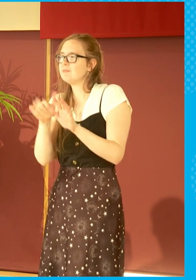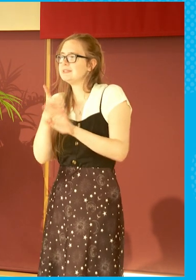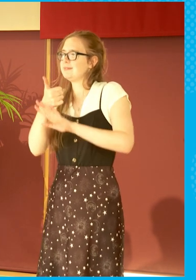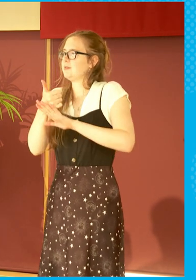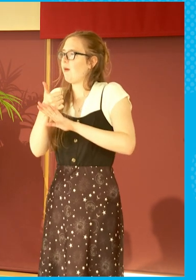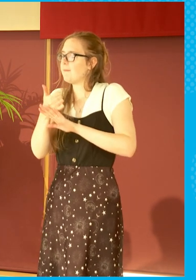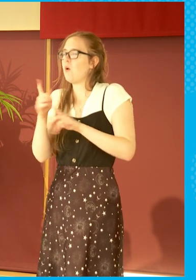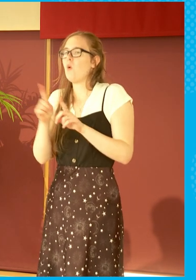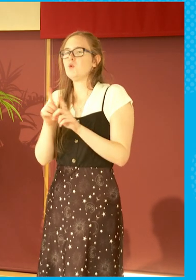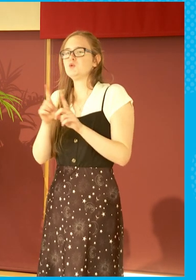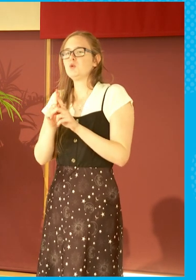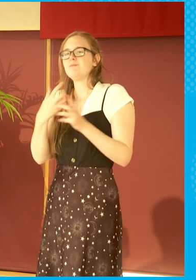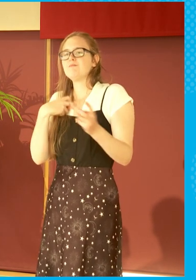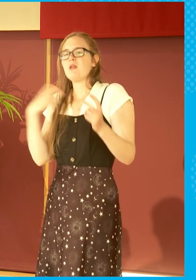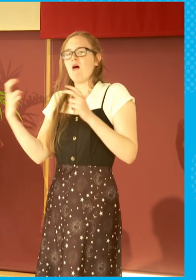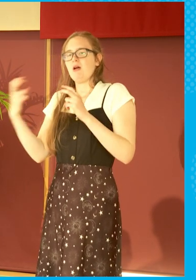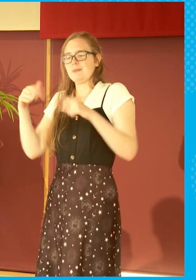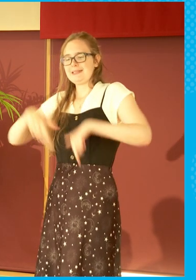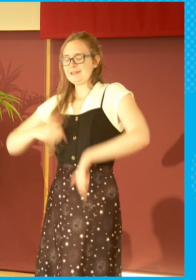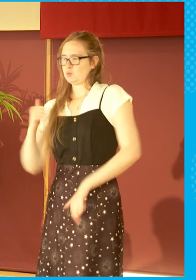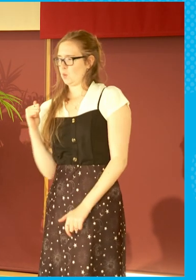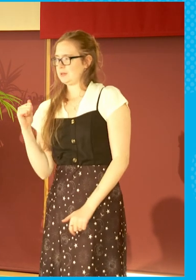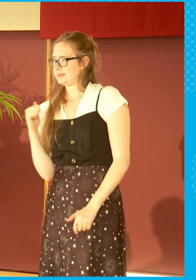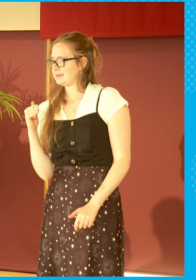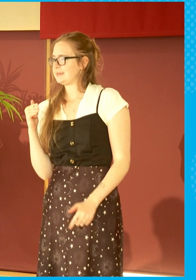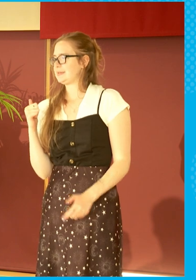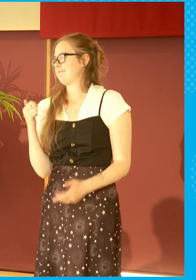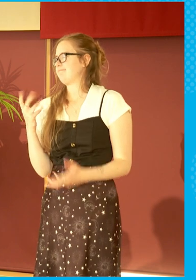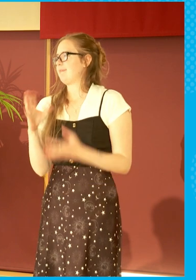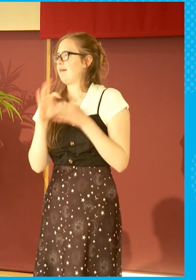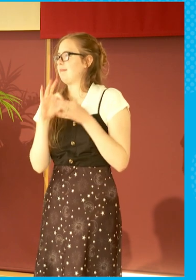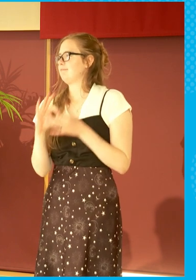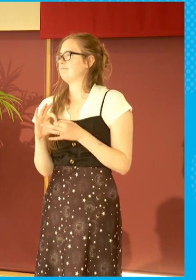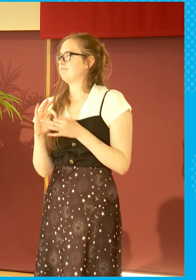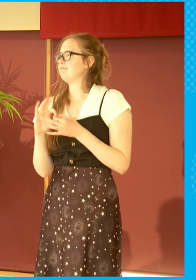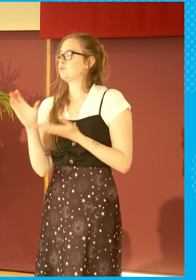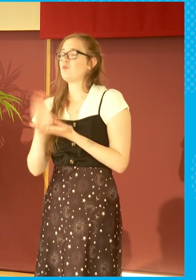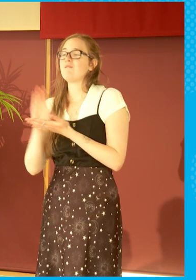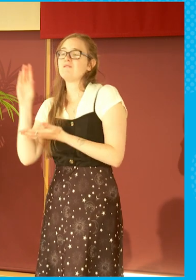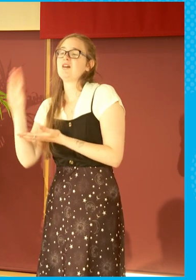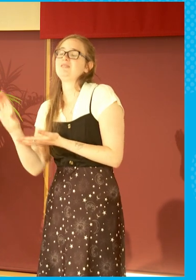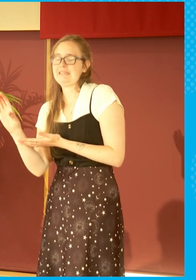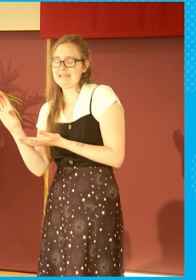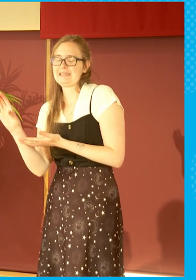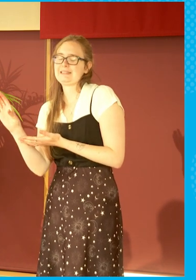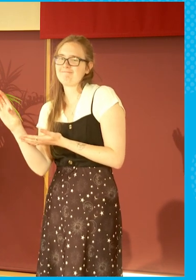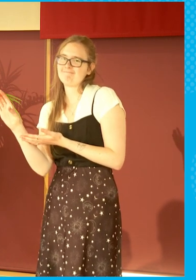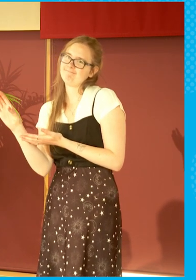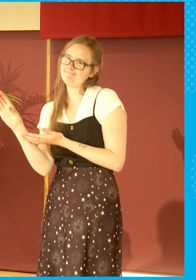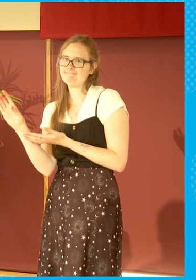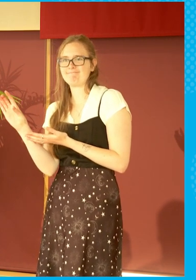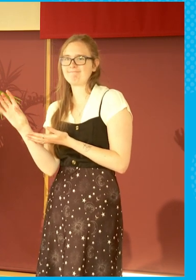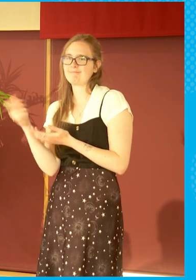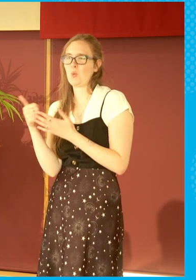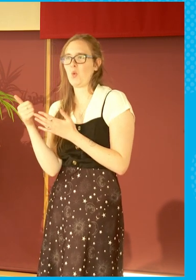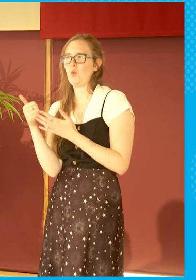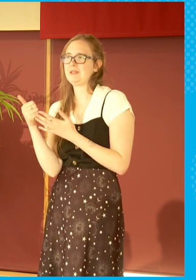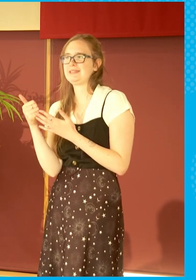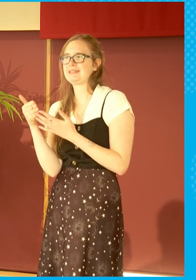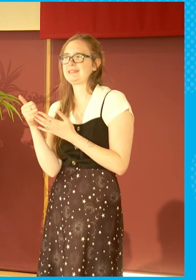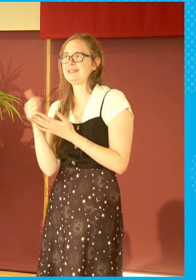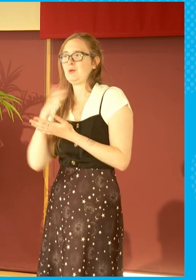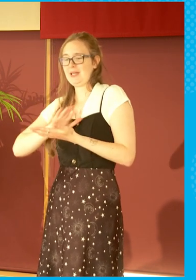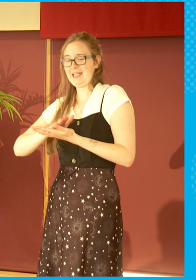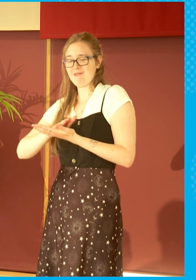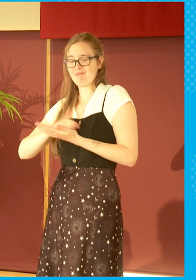arguments in Scotland in relation to funding are always, we need our share,